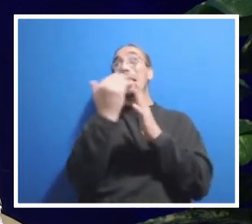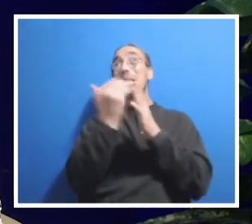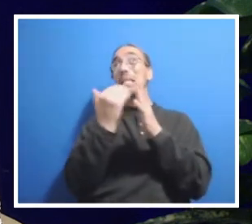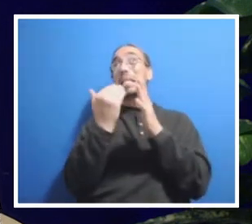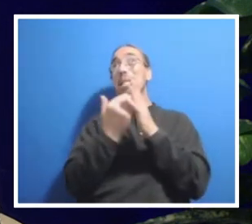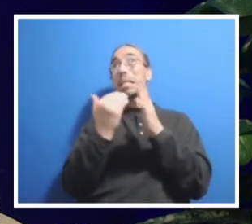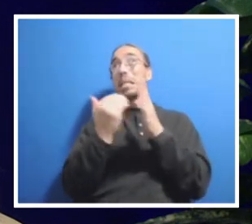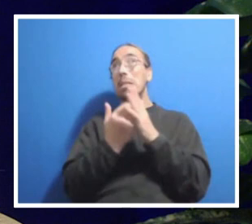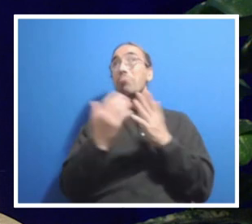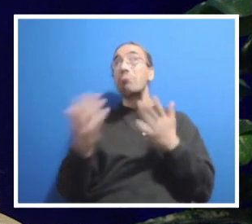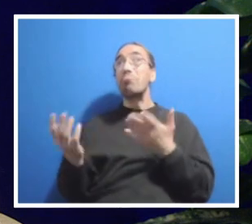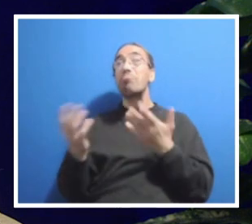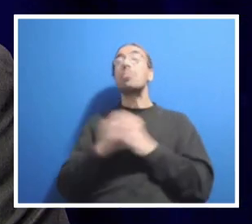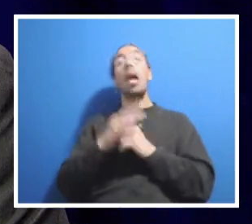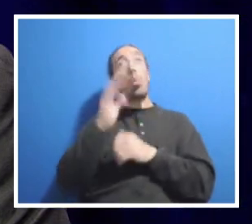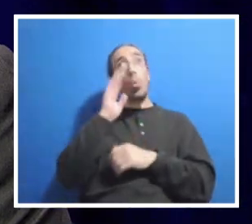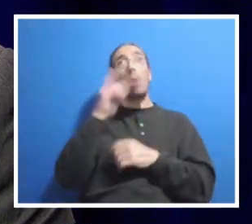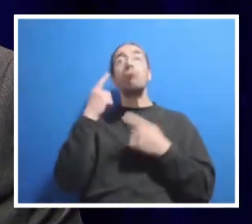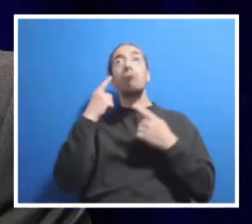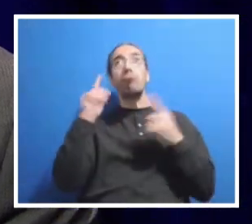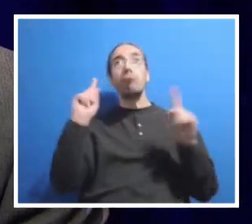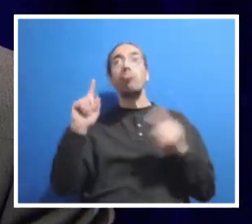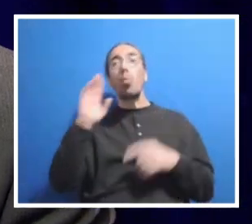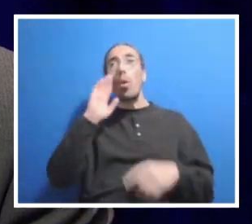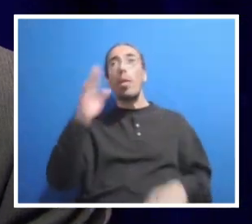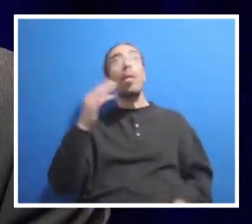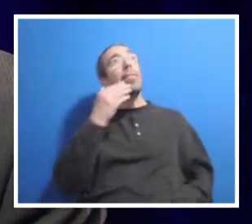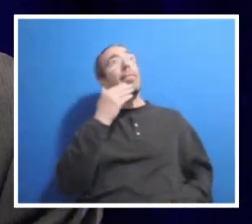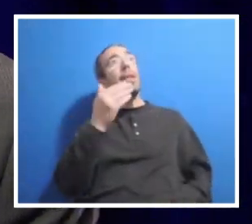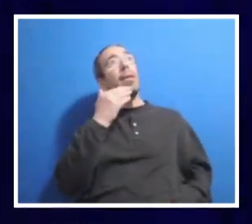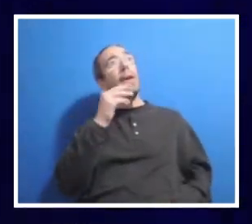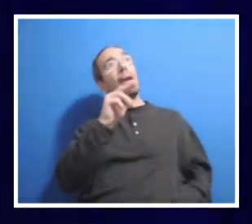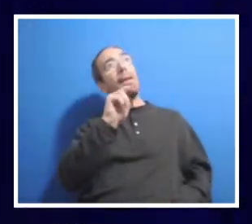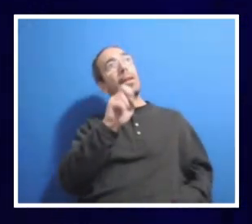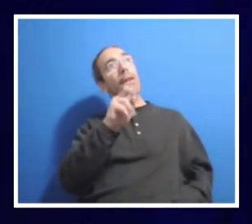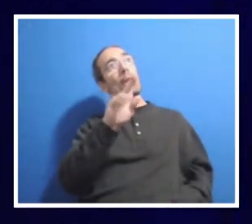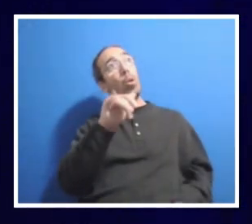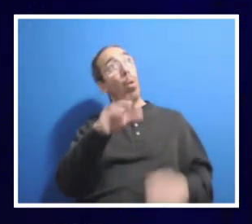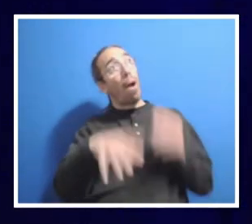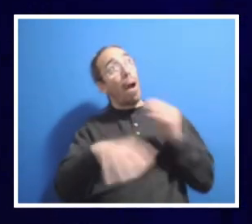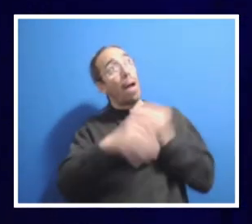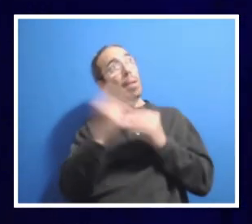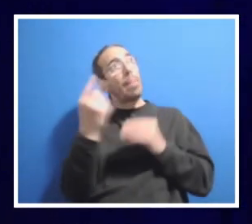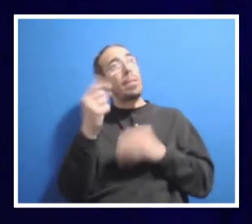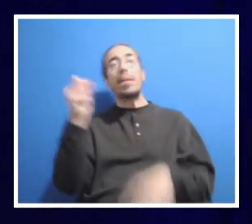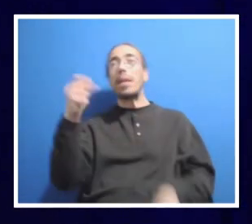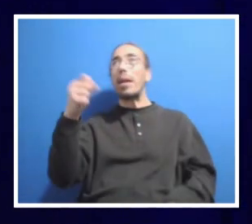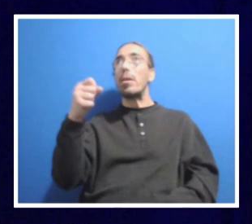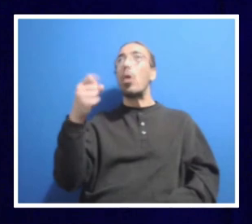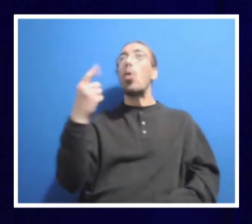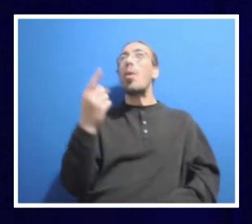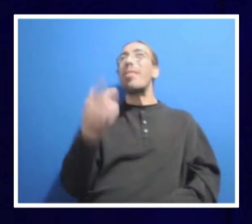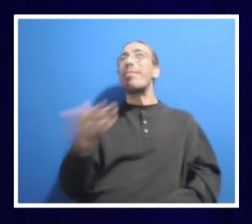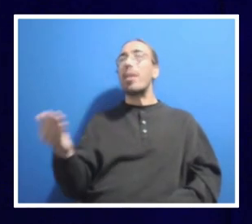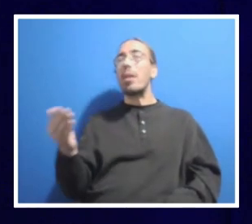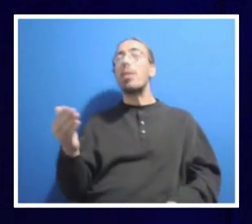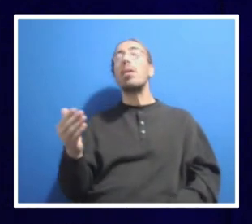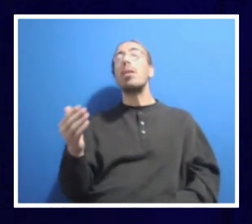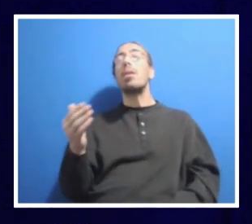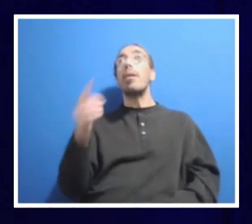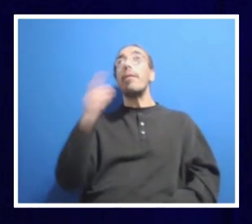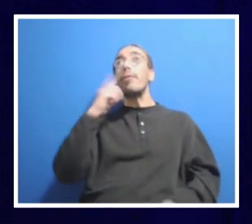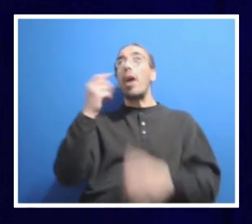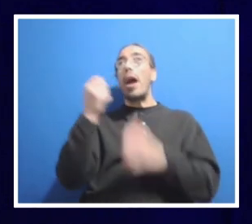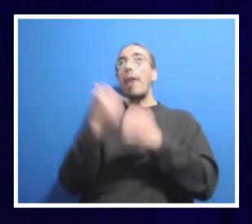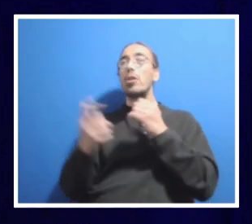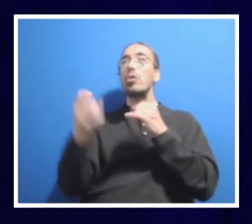we'll get there. Thank you. Neely, did you want to add something? I did. One of the things is for every institution,